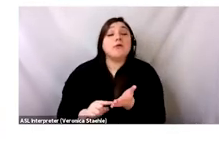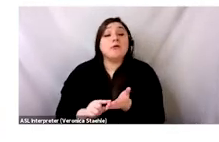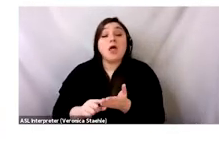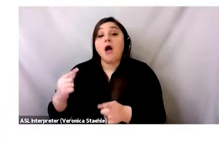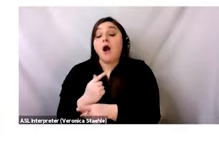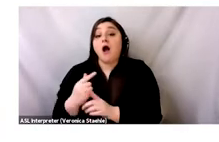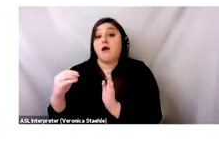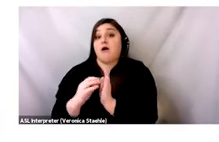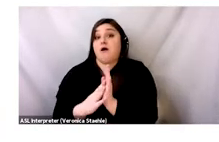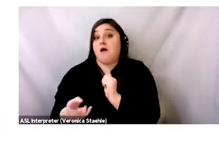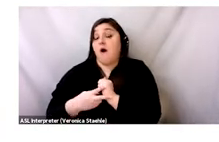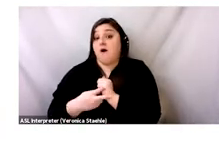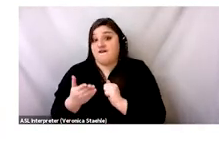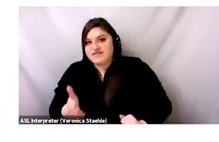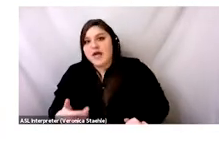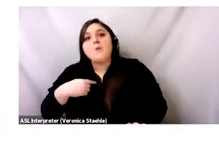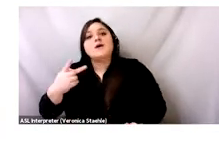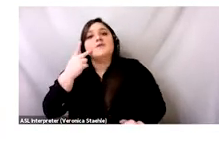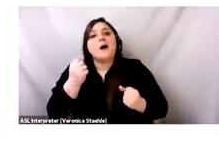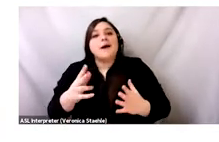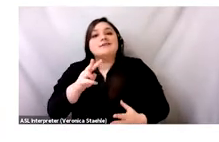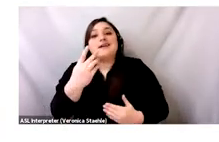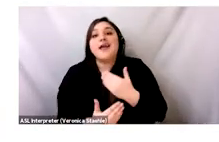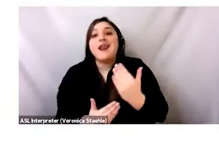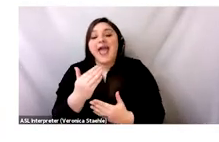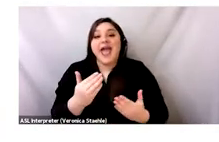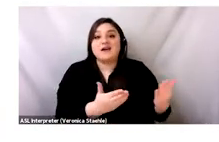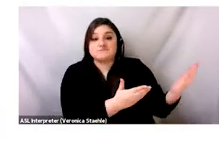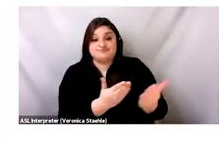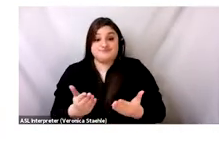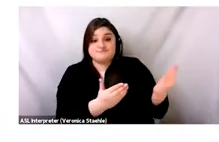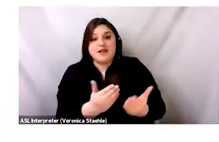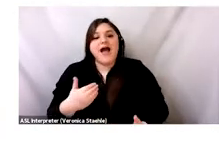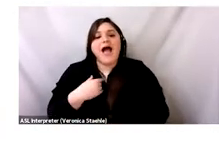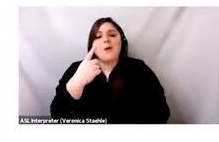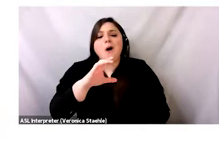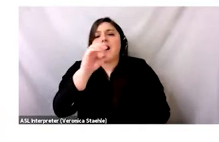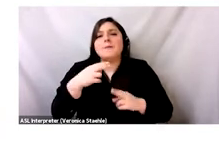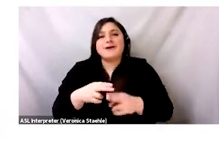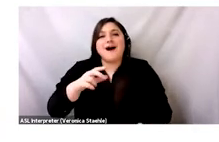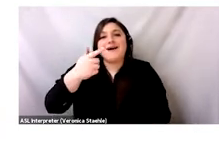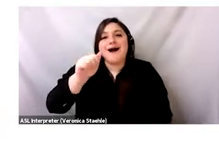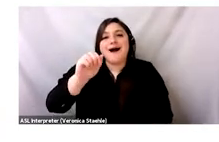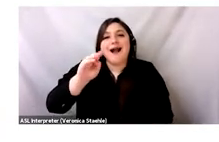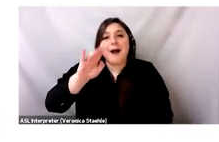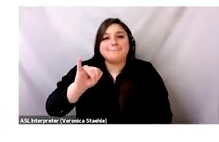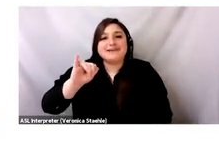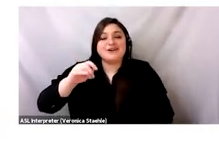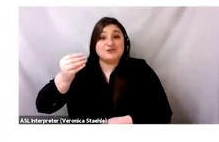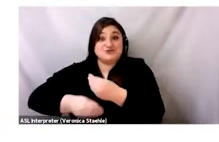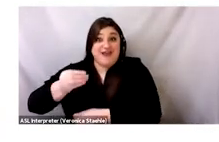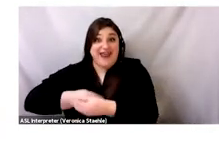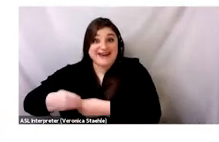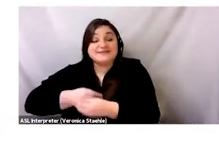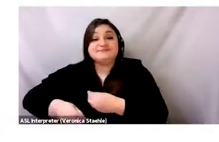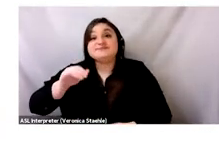the Ghana archives between the Ghana Trade Commission and secondhand dealers in the United States, specifically a company called Domzi Trading,